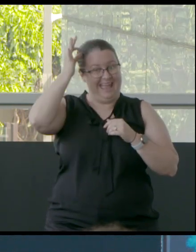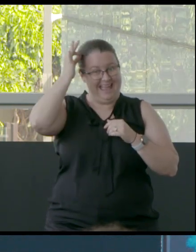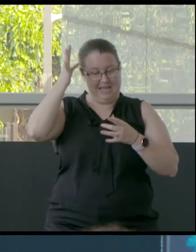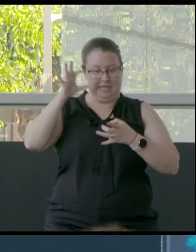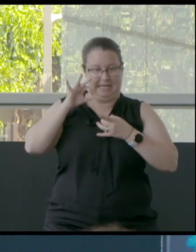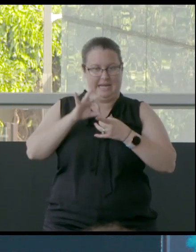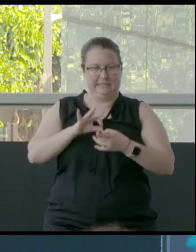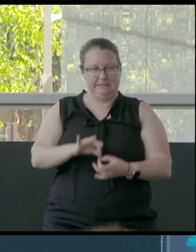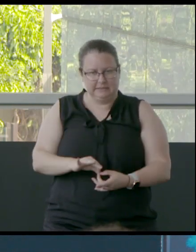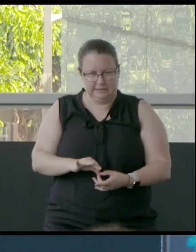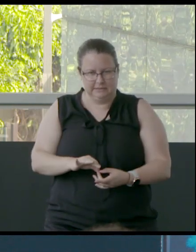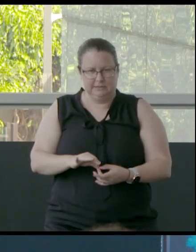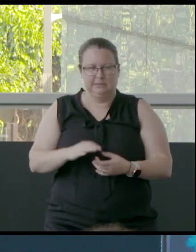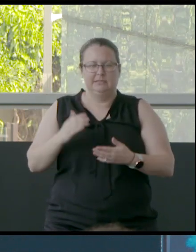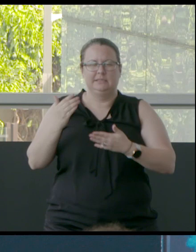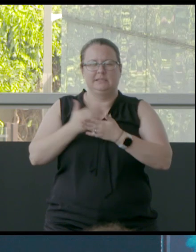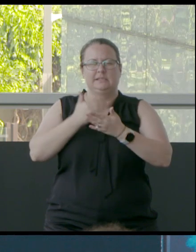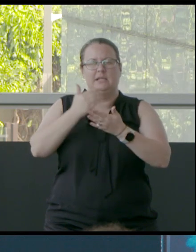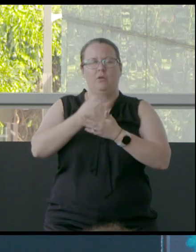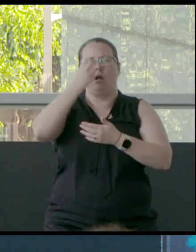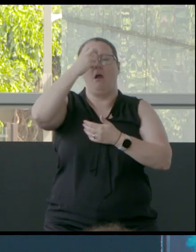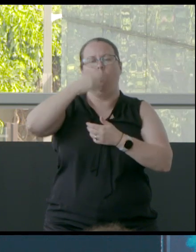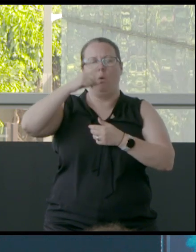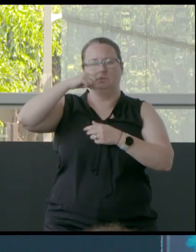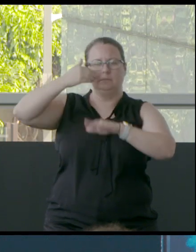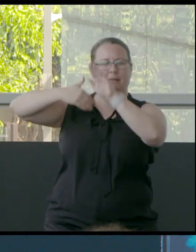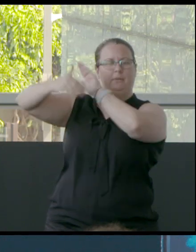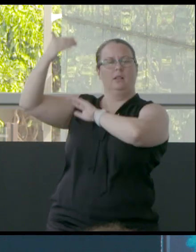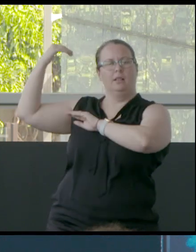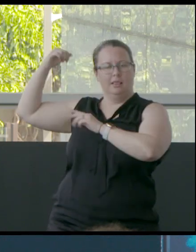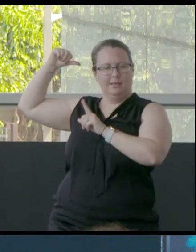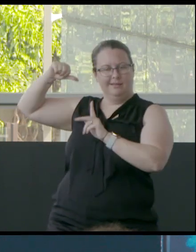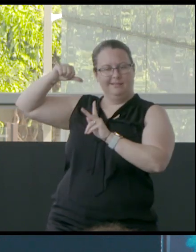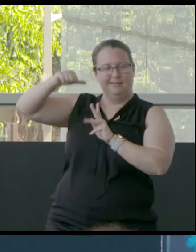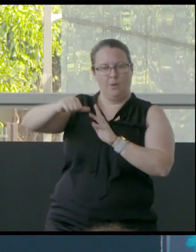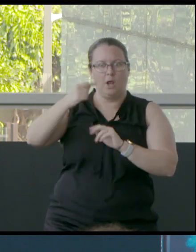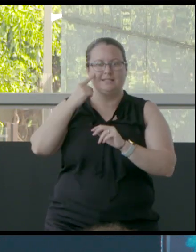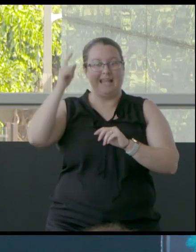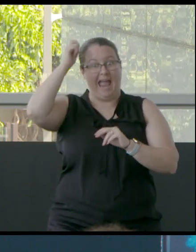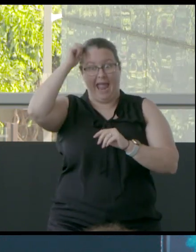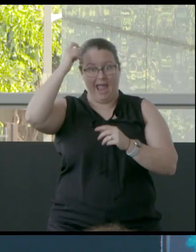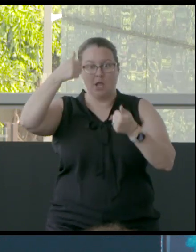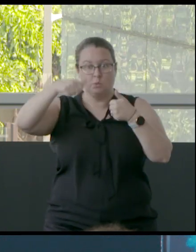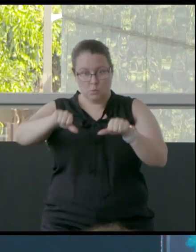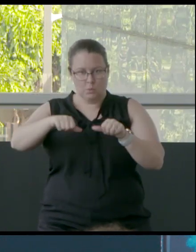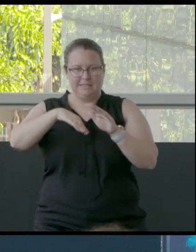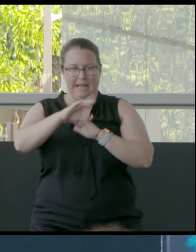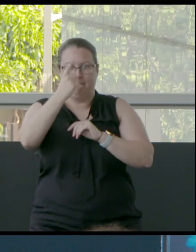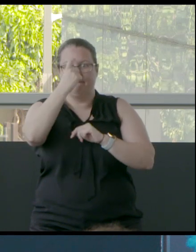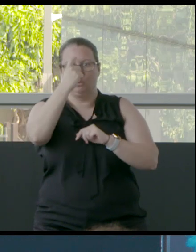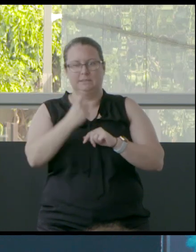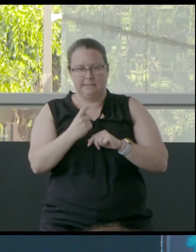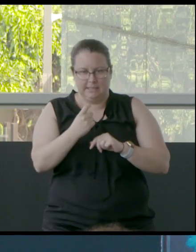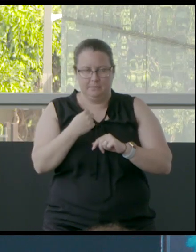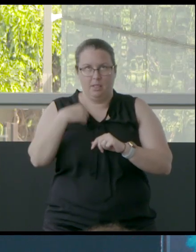to, it's carrying those old people in those objects. So, when I see anything to do with hair in museum collections,